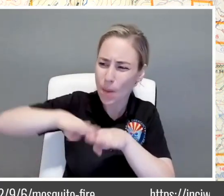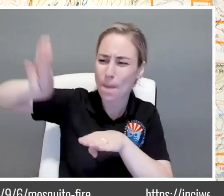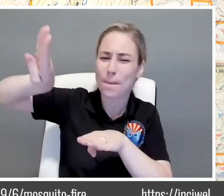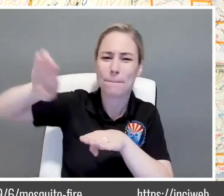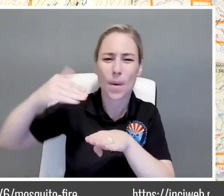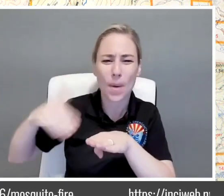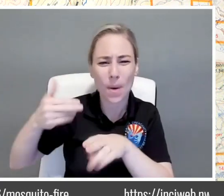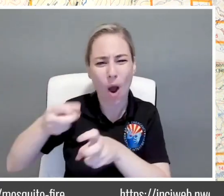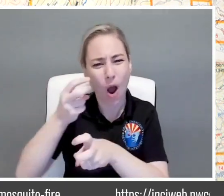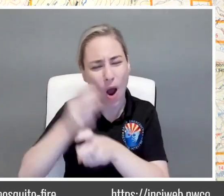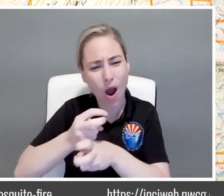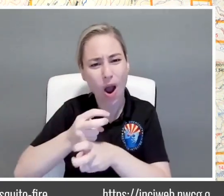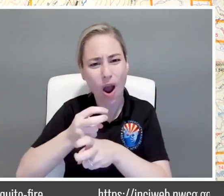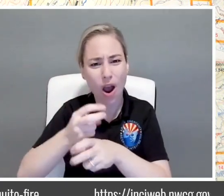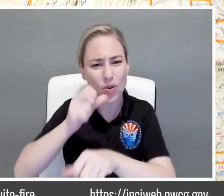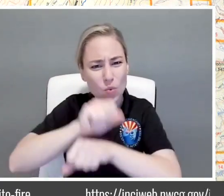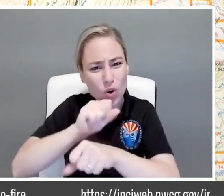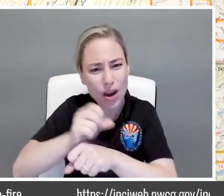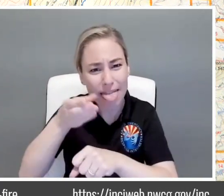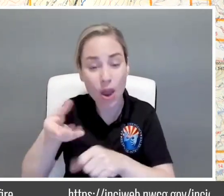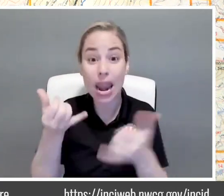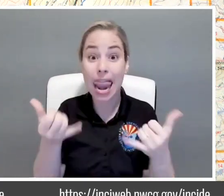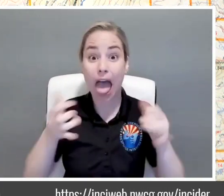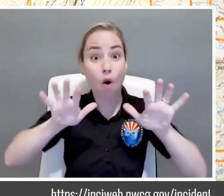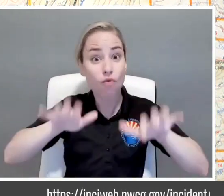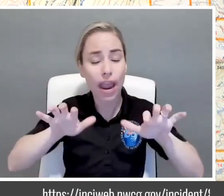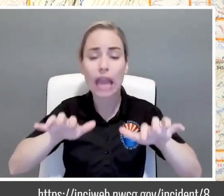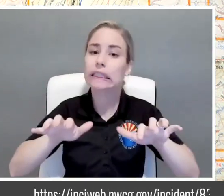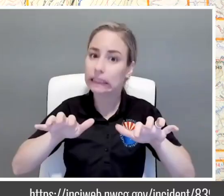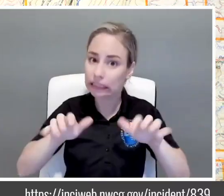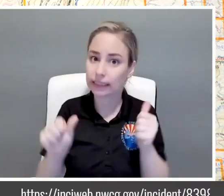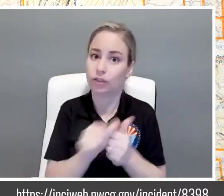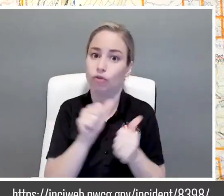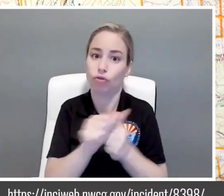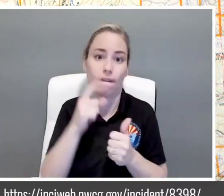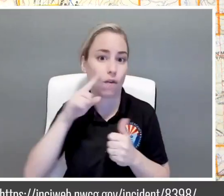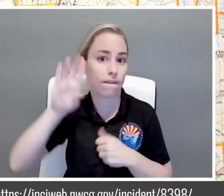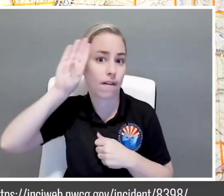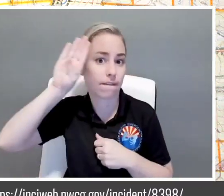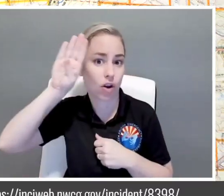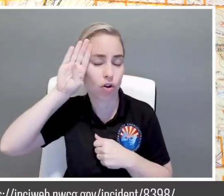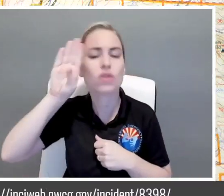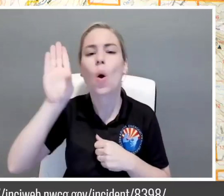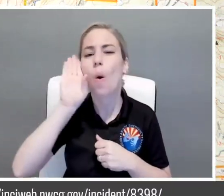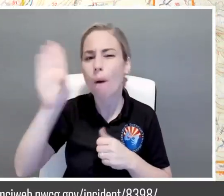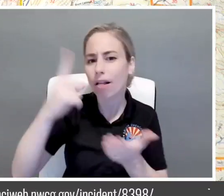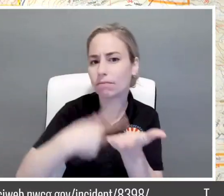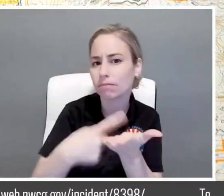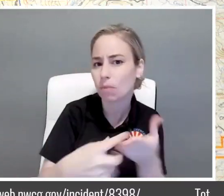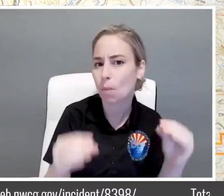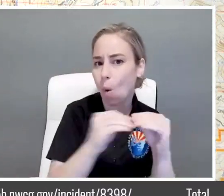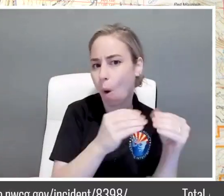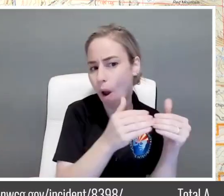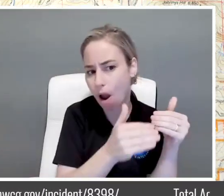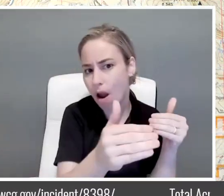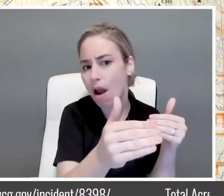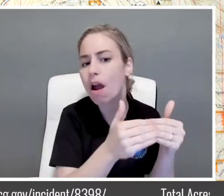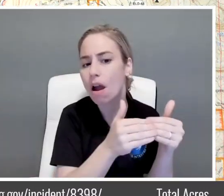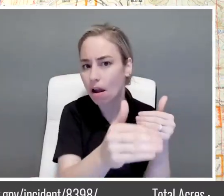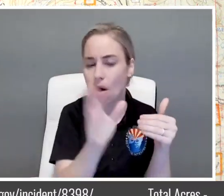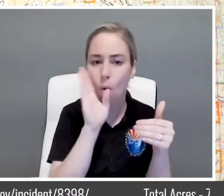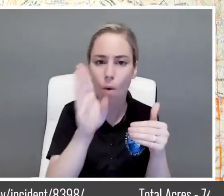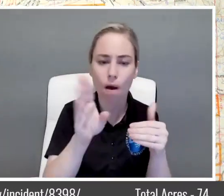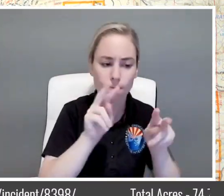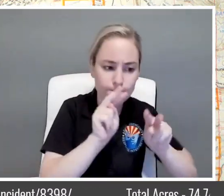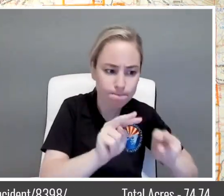we're getting some precip it's even more dangerous down there so more to come on this this will be a focus in the coming days with the moderation and the fire behavior we